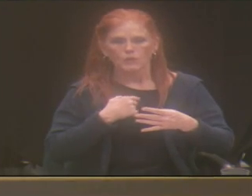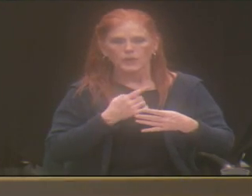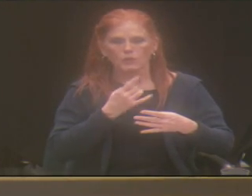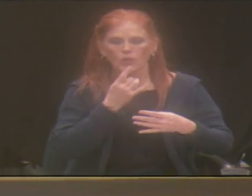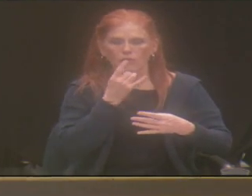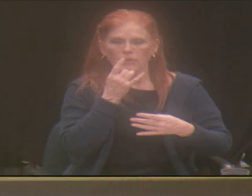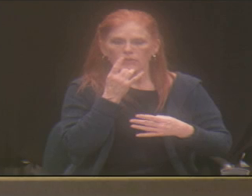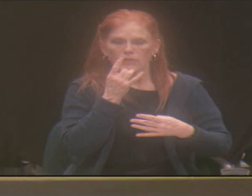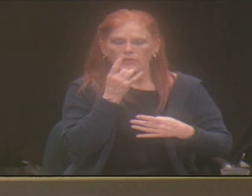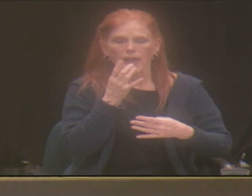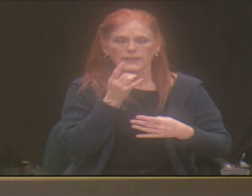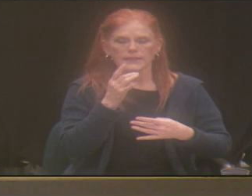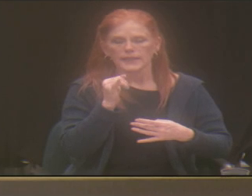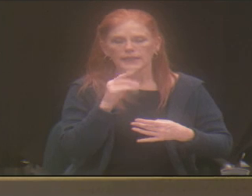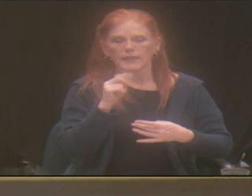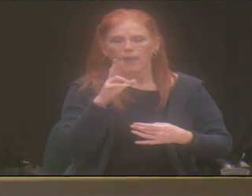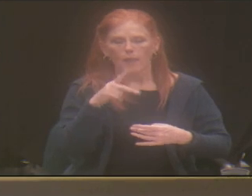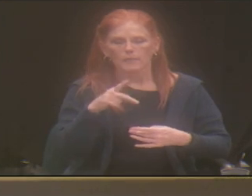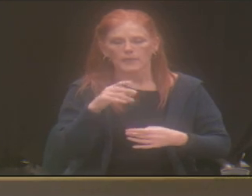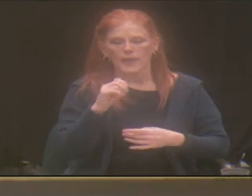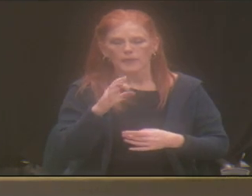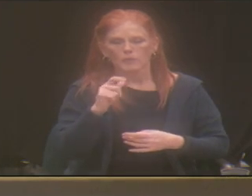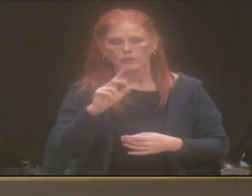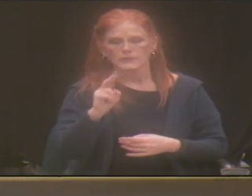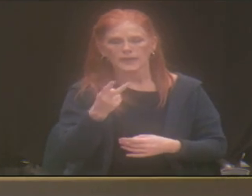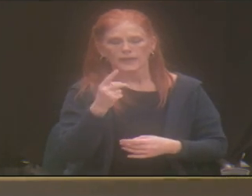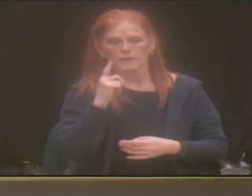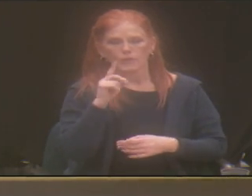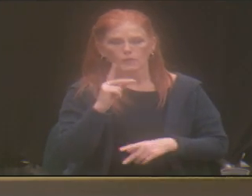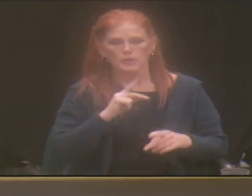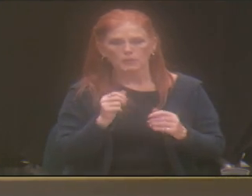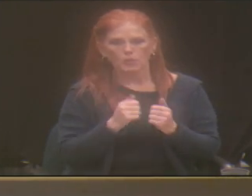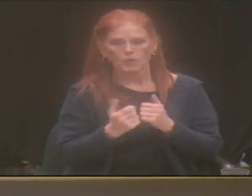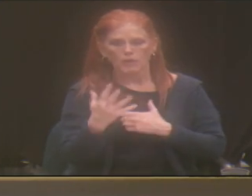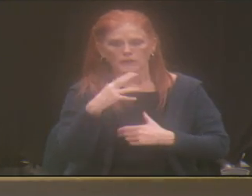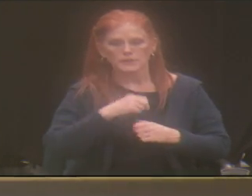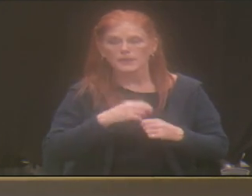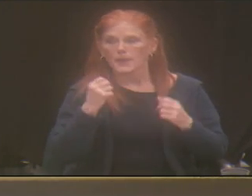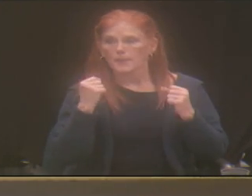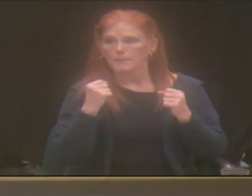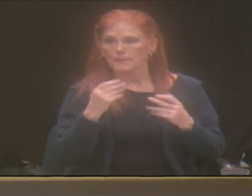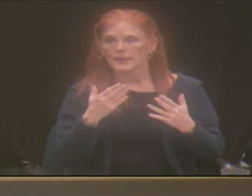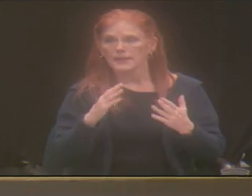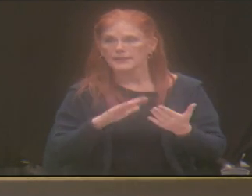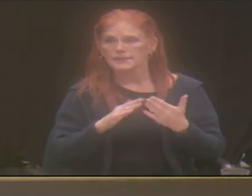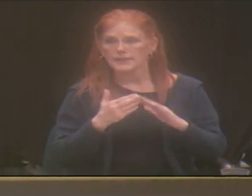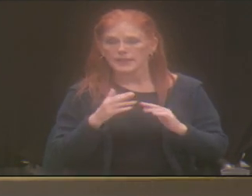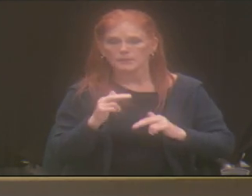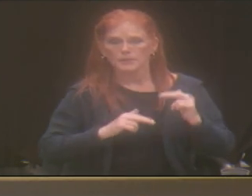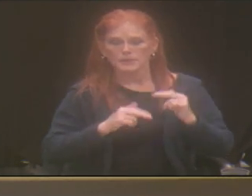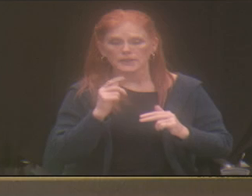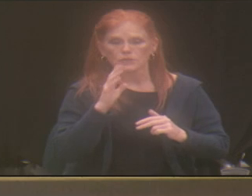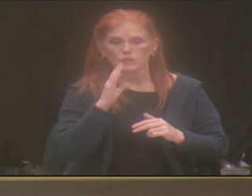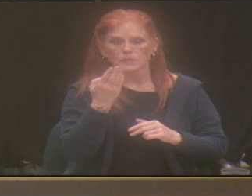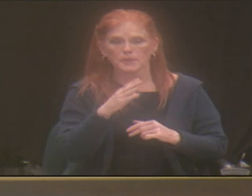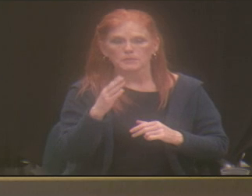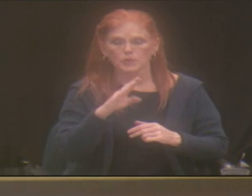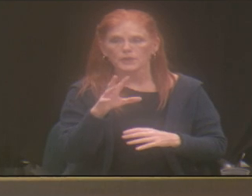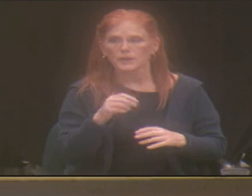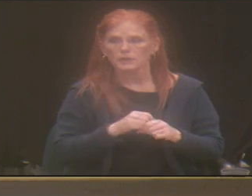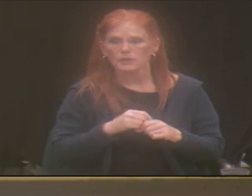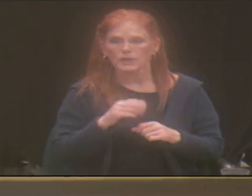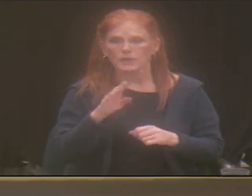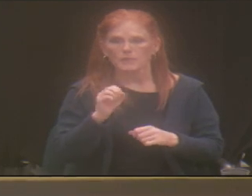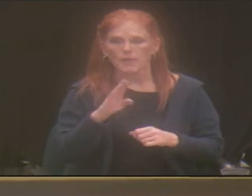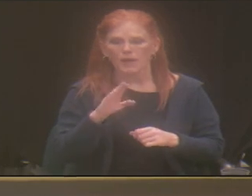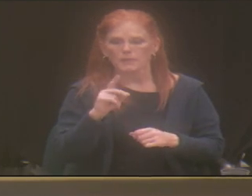Autism Day on April 2nd. Lots of city buildings will be lit up blue, including the Bob Carey Bridge.